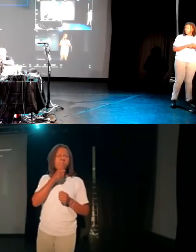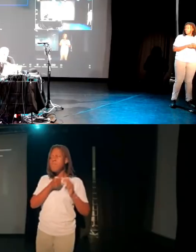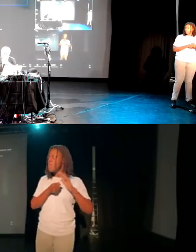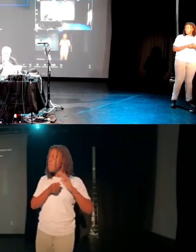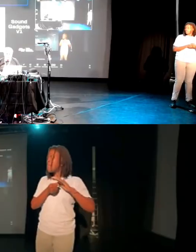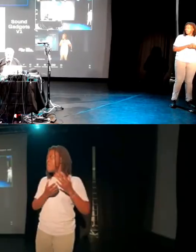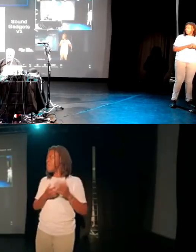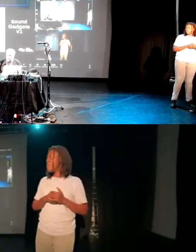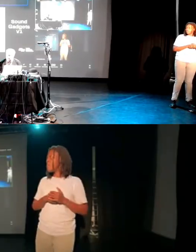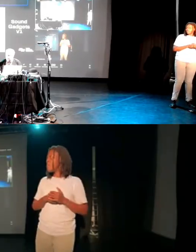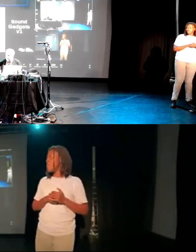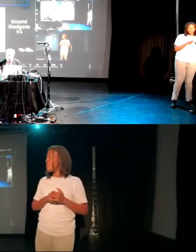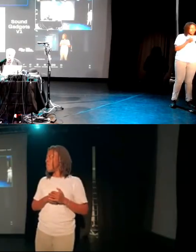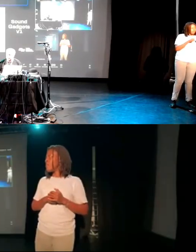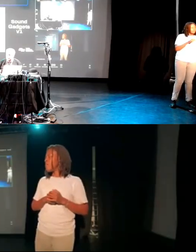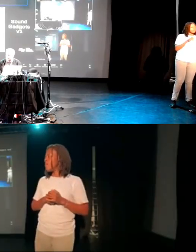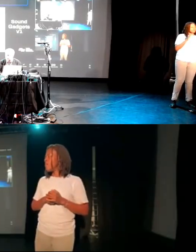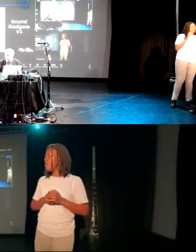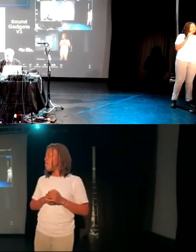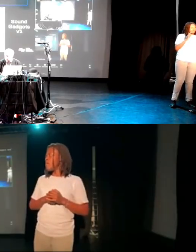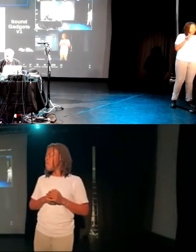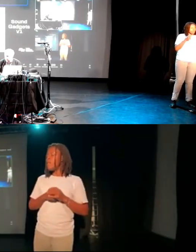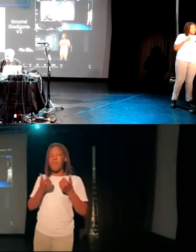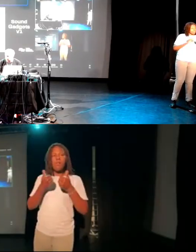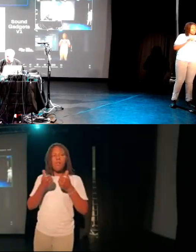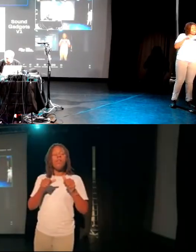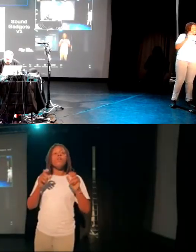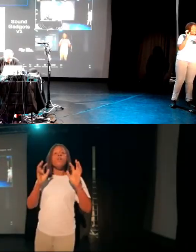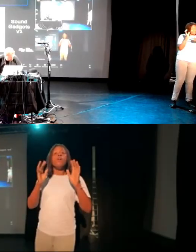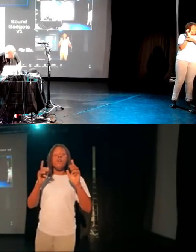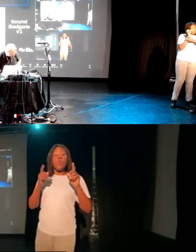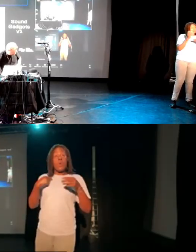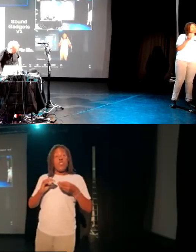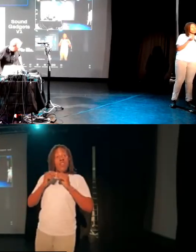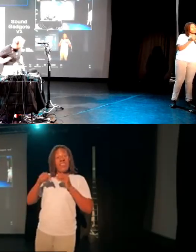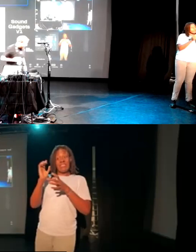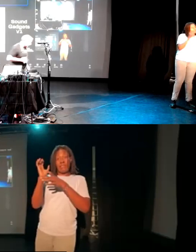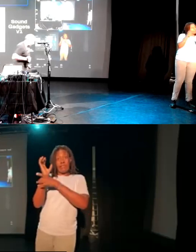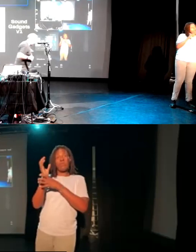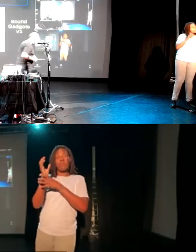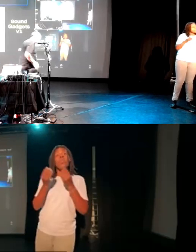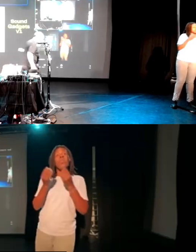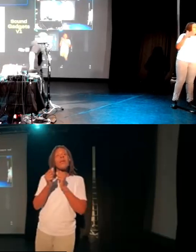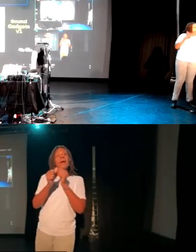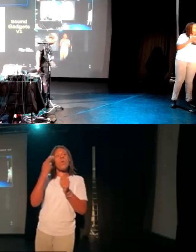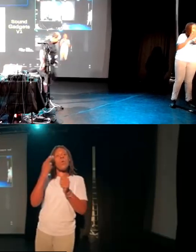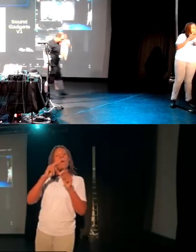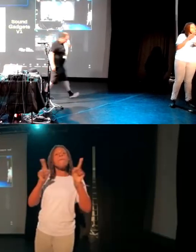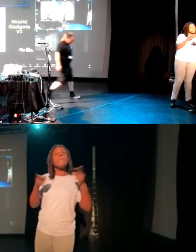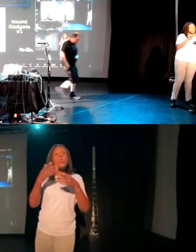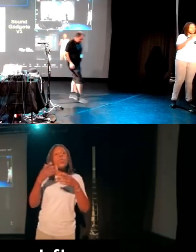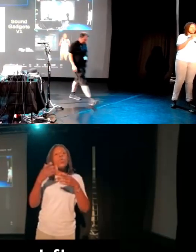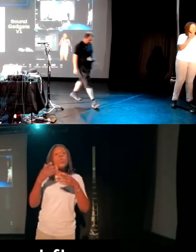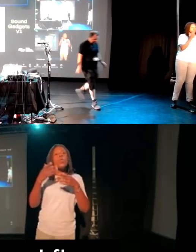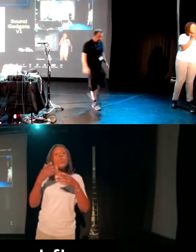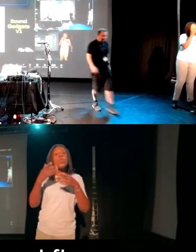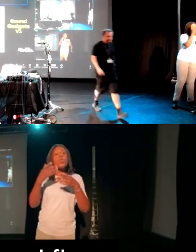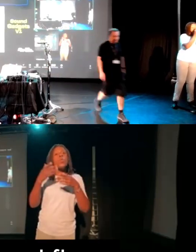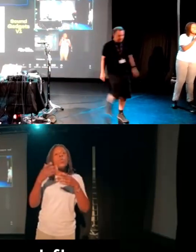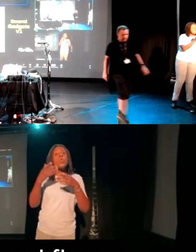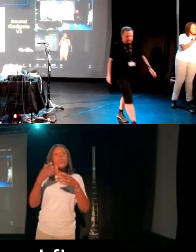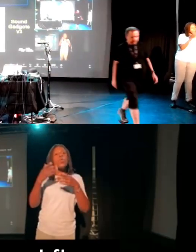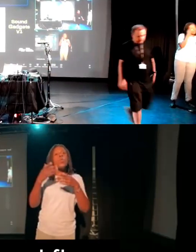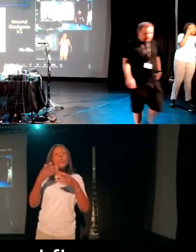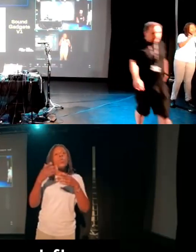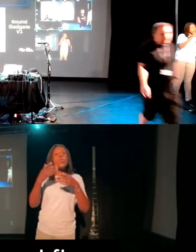we built through the MusicWorks. We worked with a product design company called Phoenix who just happened to be